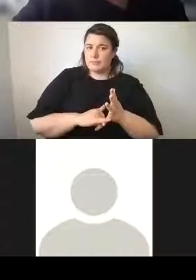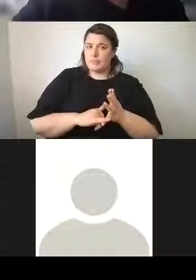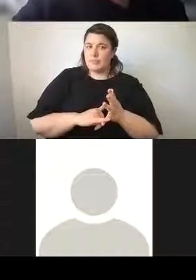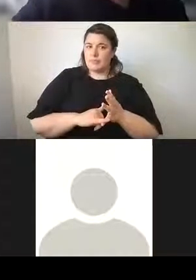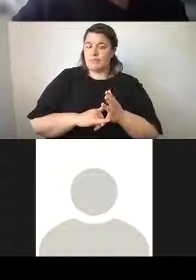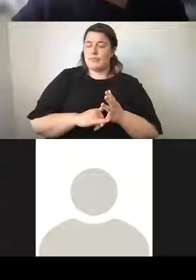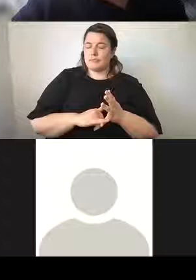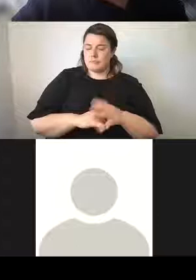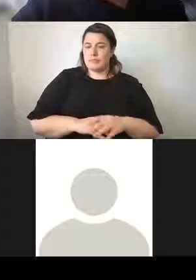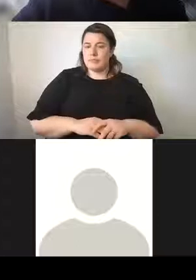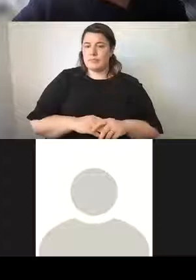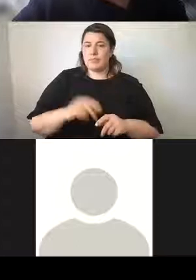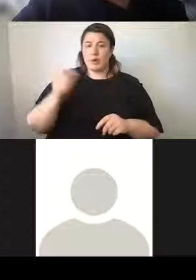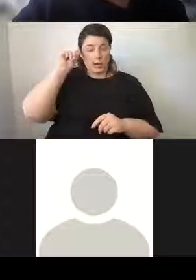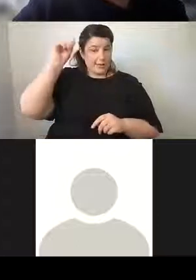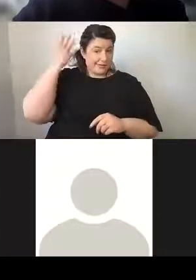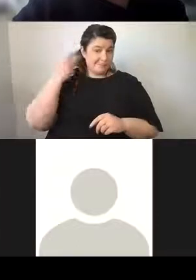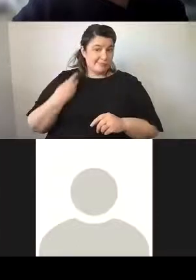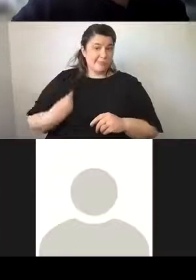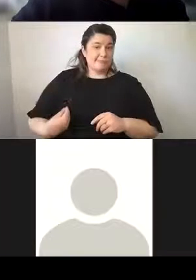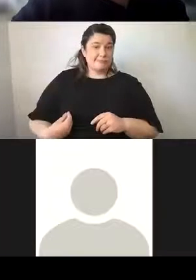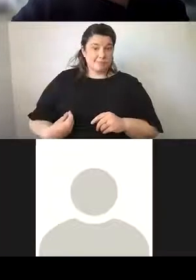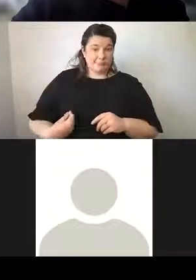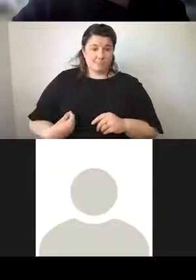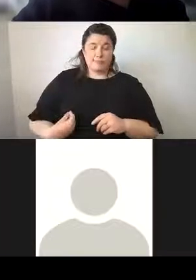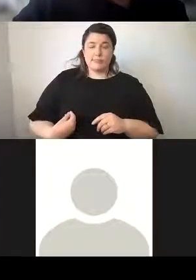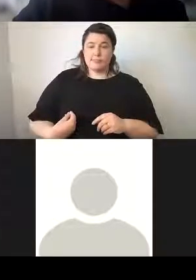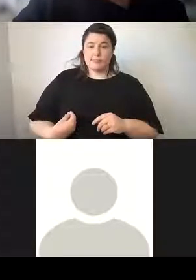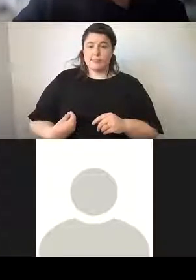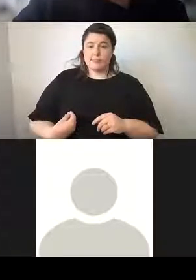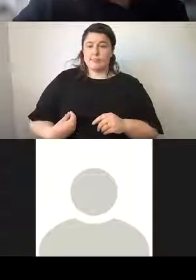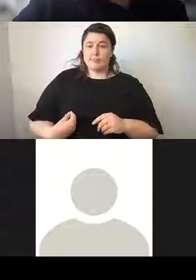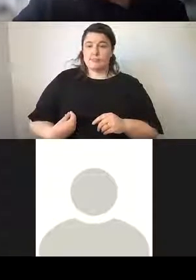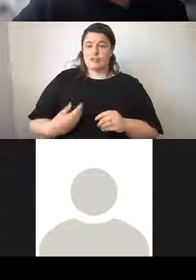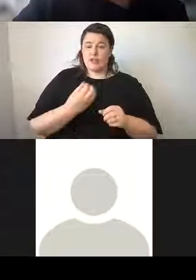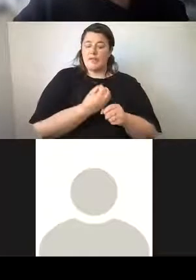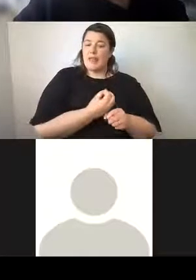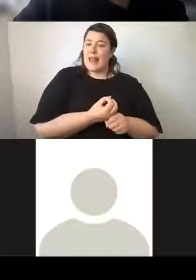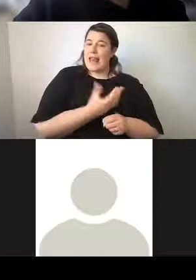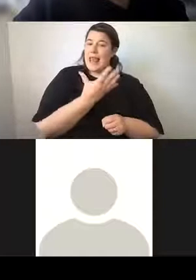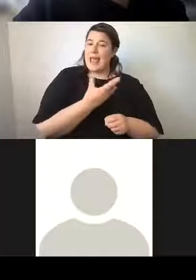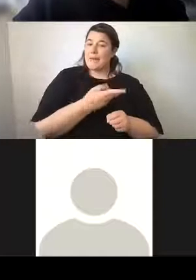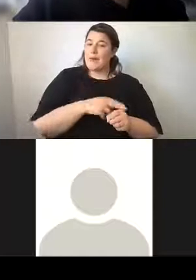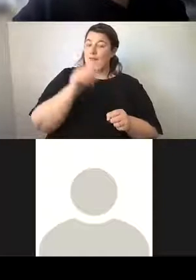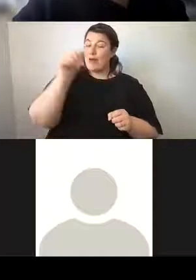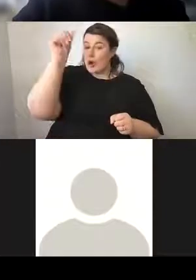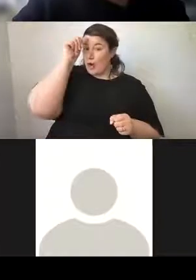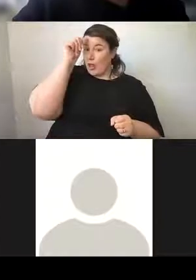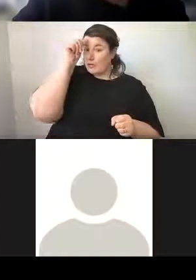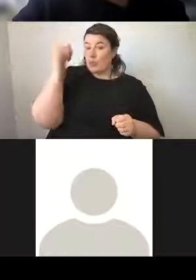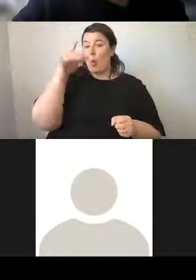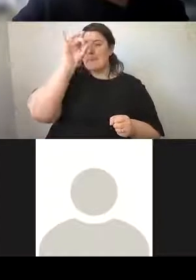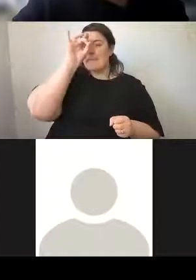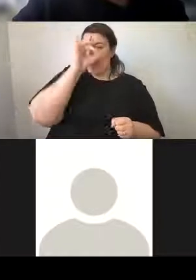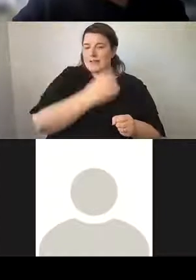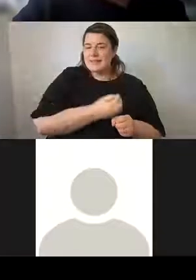flows her hair, which is made of wool. She carries a lamp of knowledge or perhaps a miner's lamp. And she holds